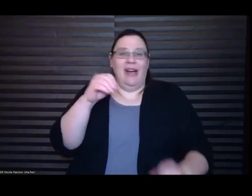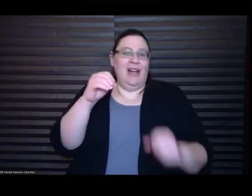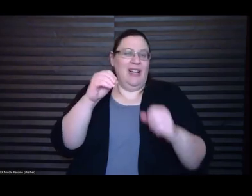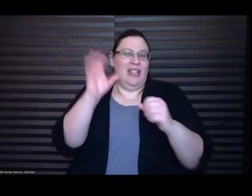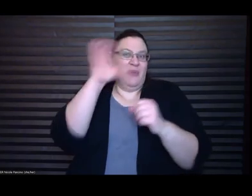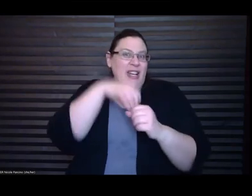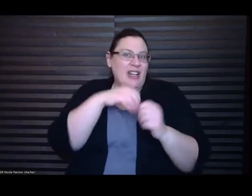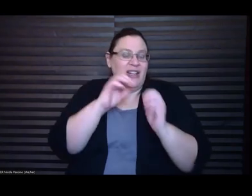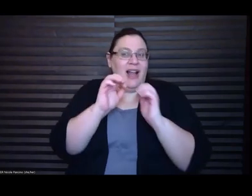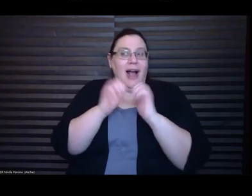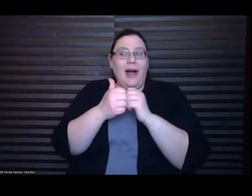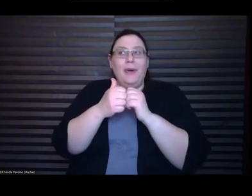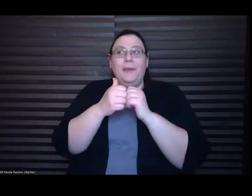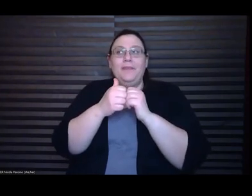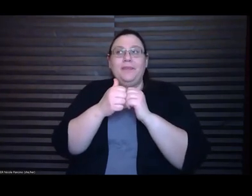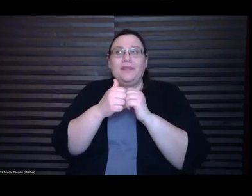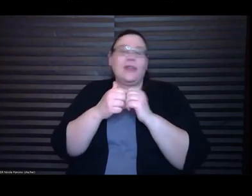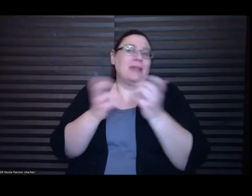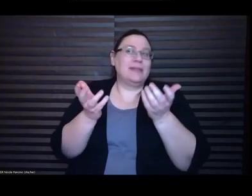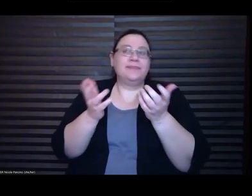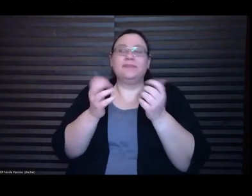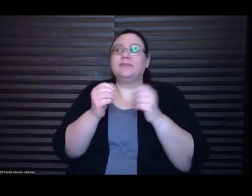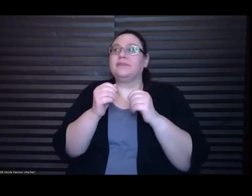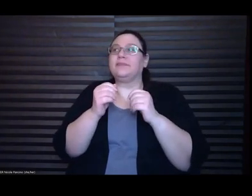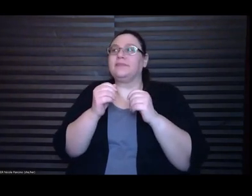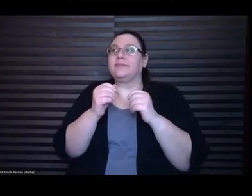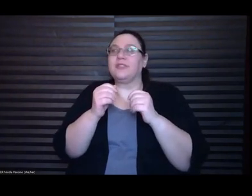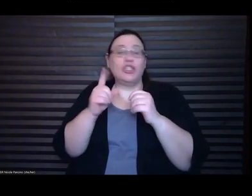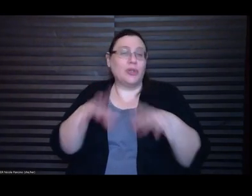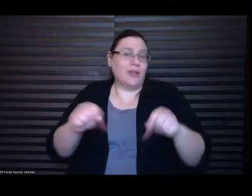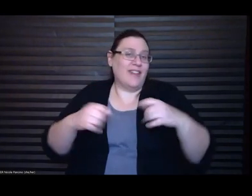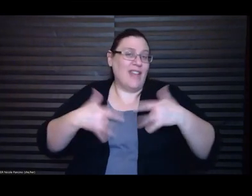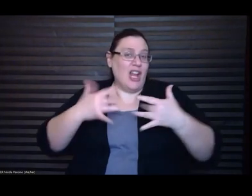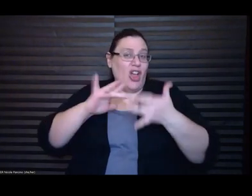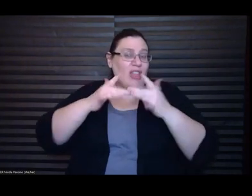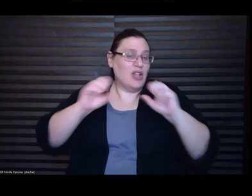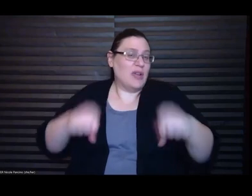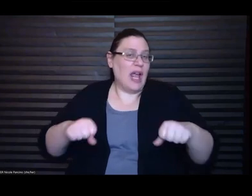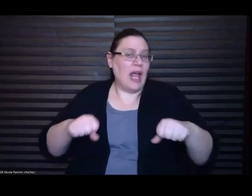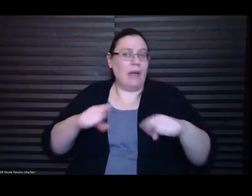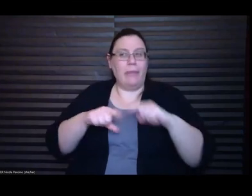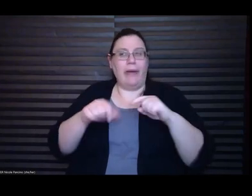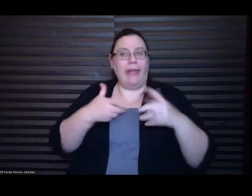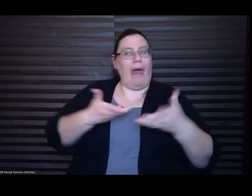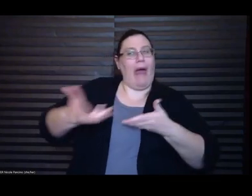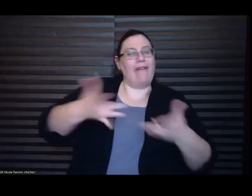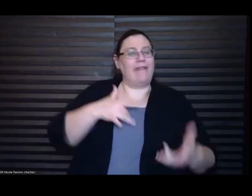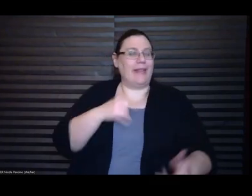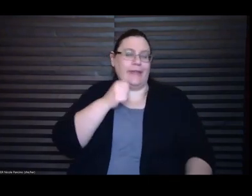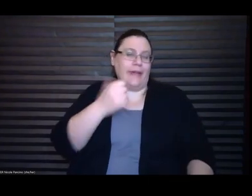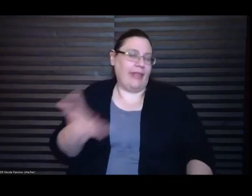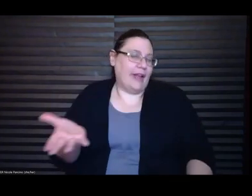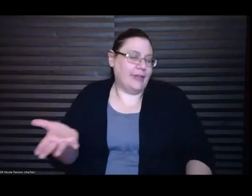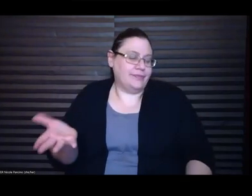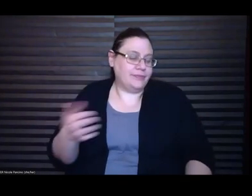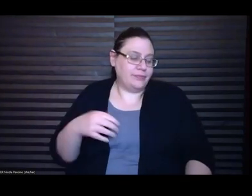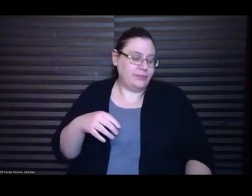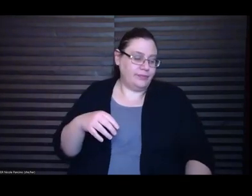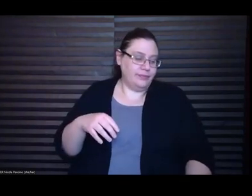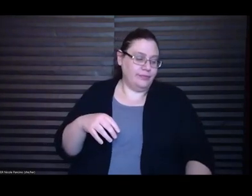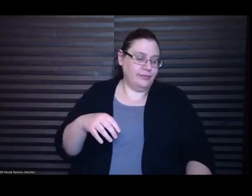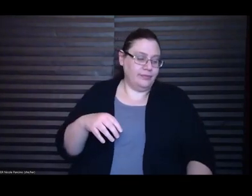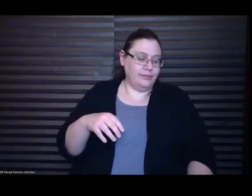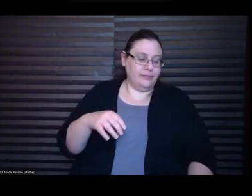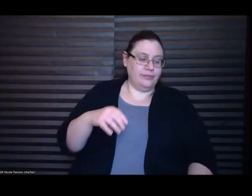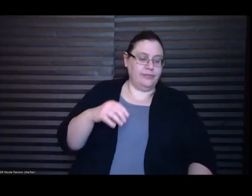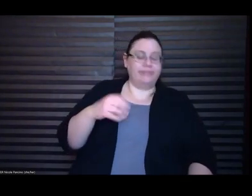online but you're not gonna have that like feeling right um and so yeah so there is something really like interesting about that and I